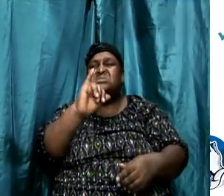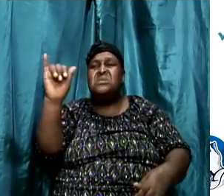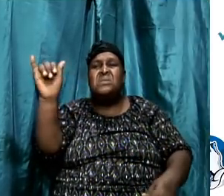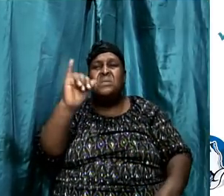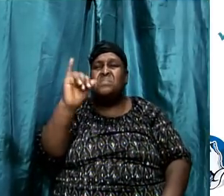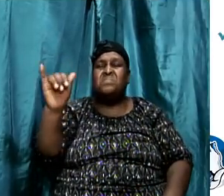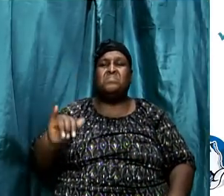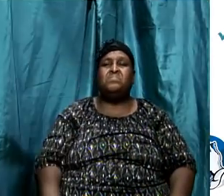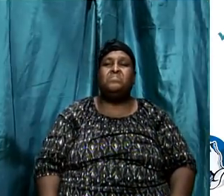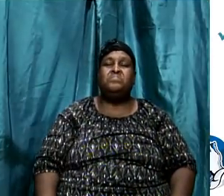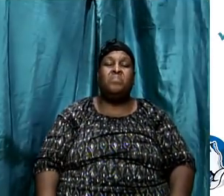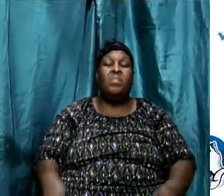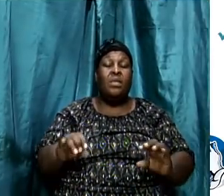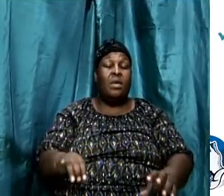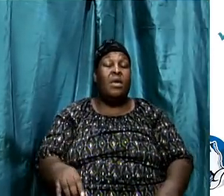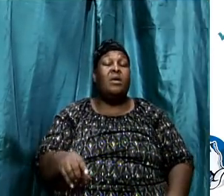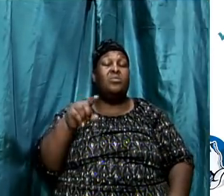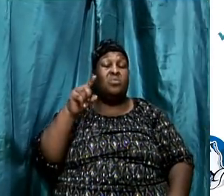Now you can you imagine